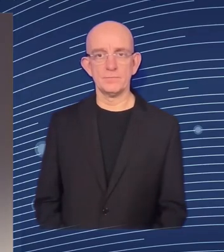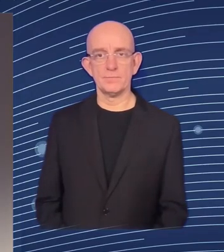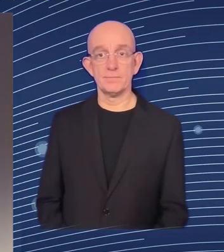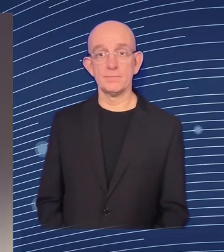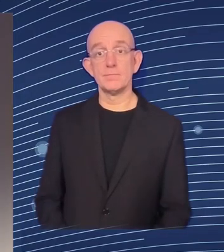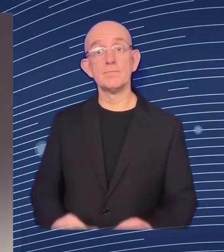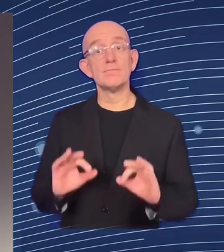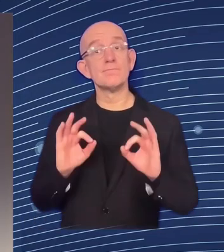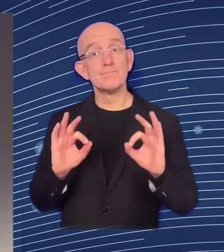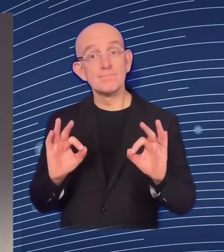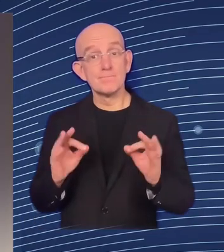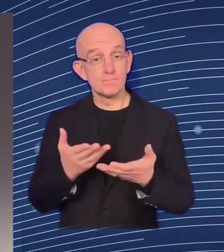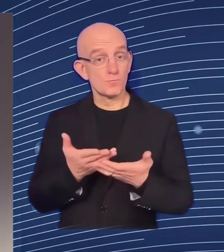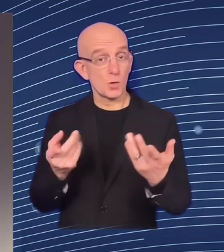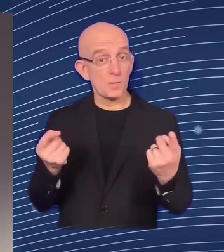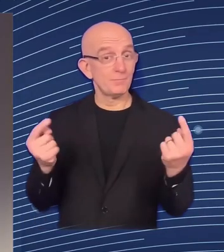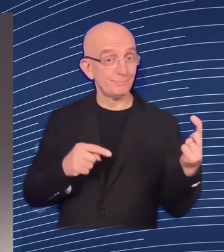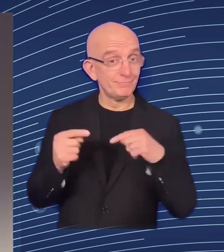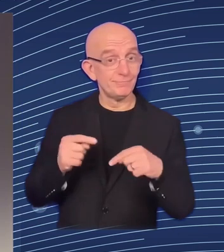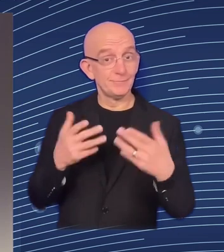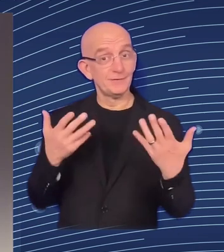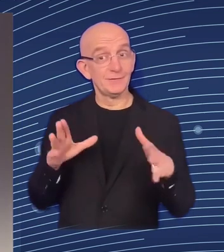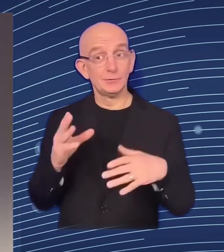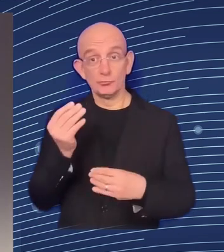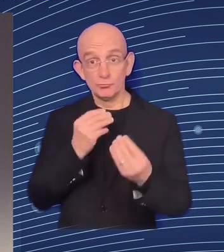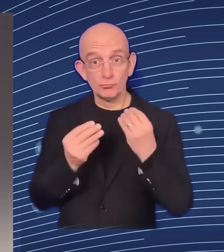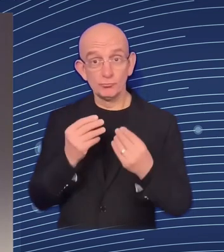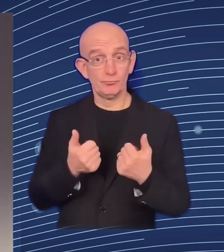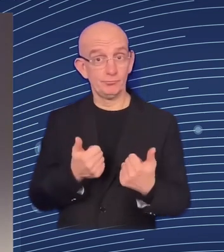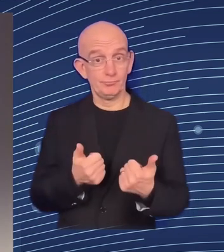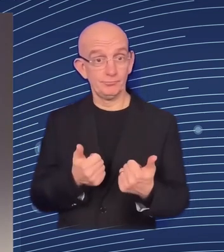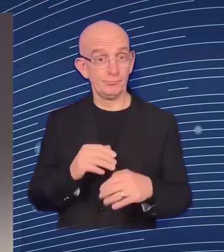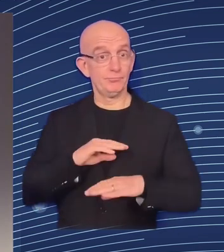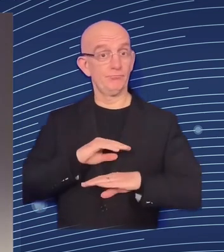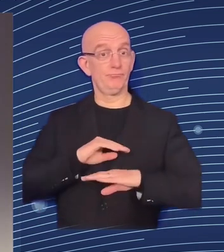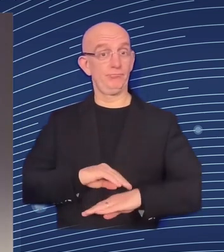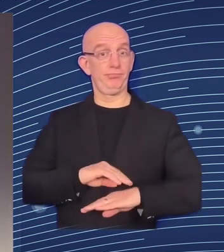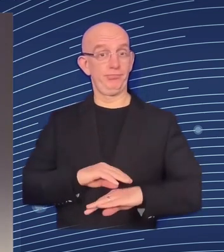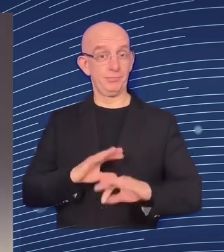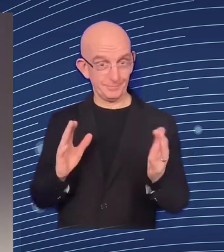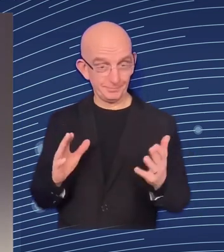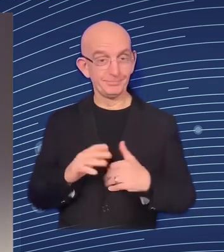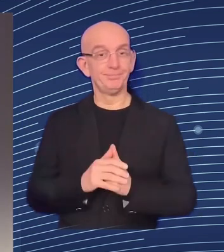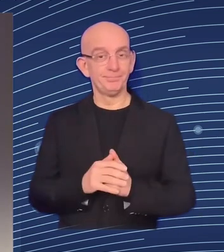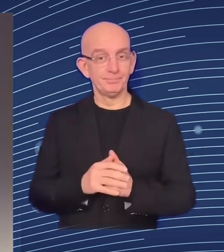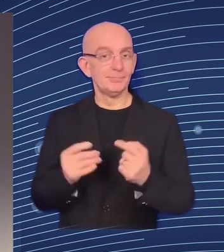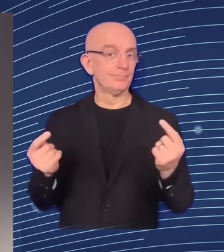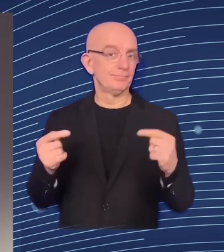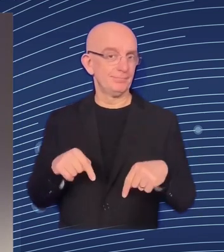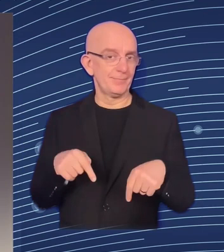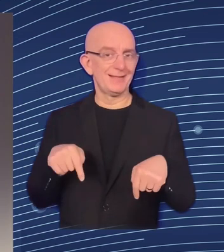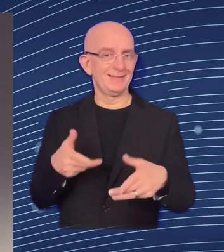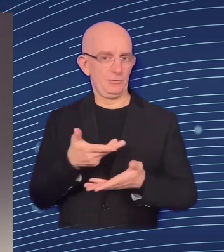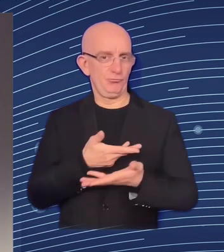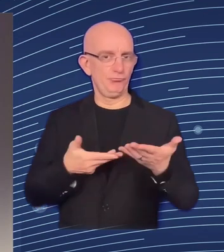welcome to our event here today i'm absolutely delighted to be here today with you as part of the eu employment